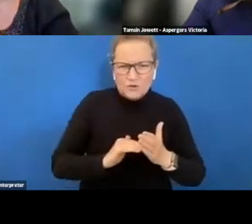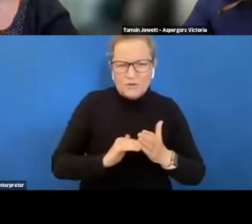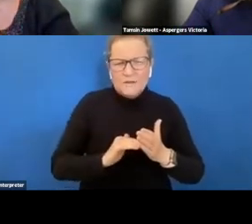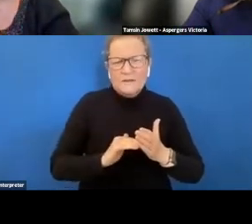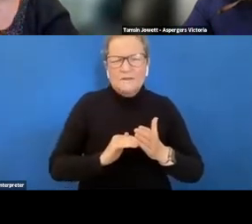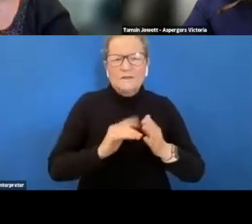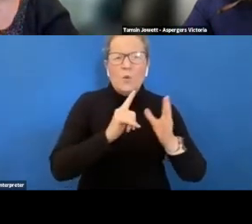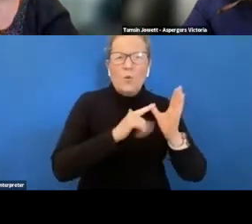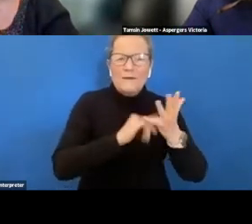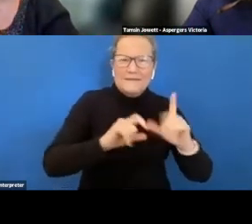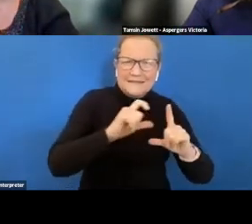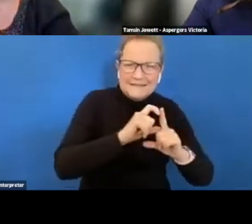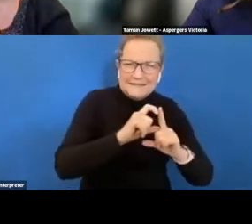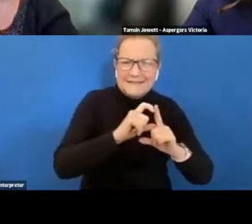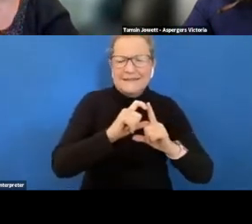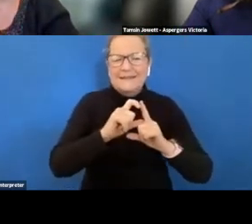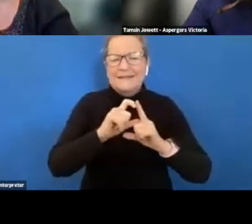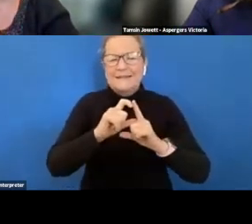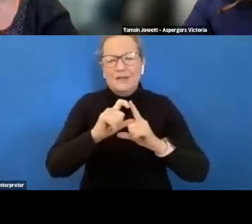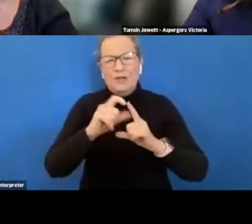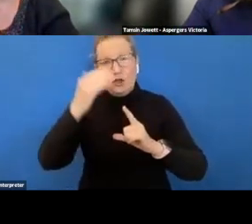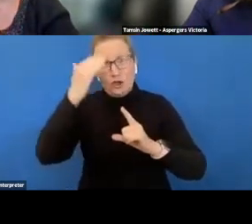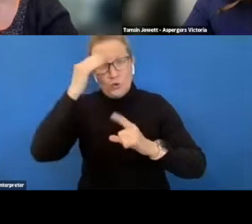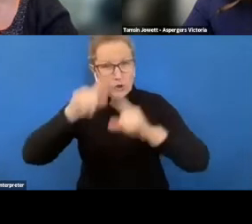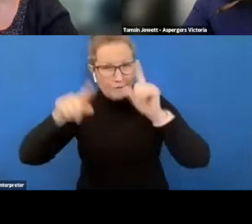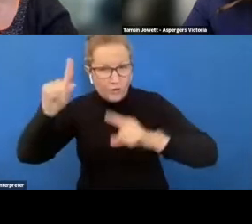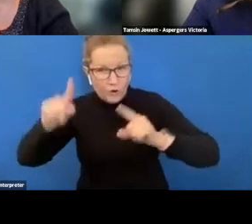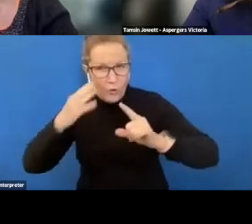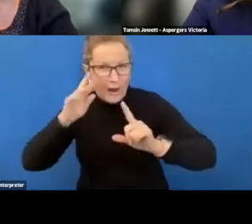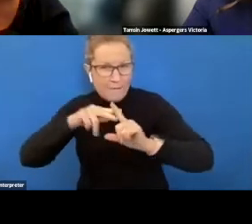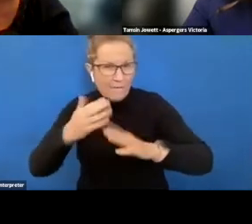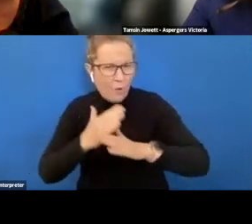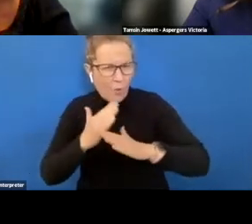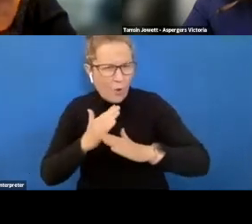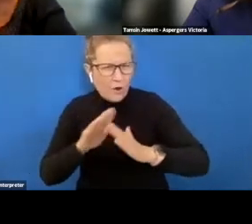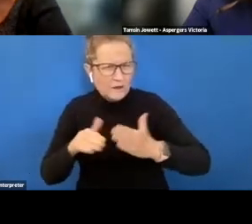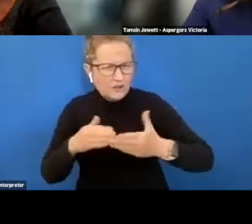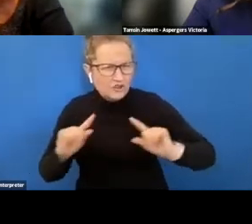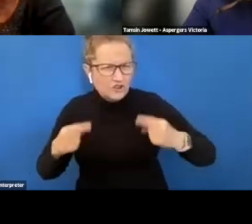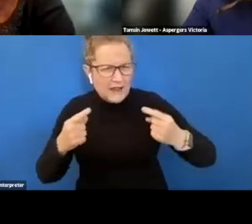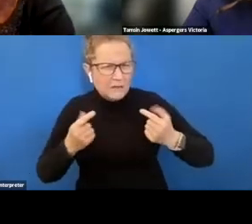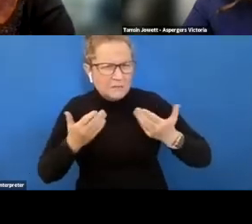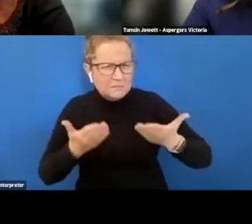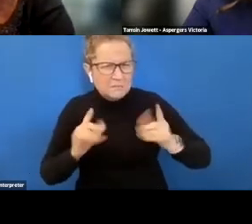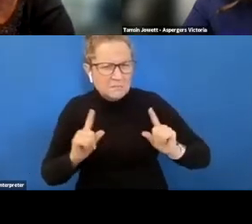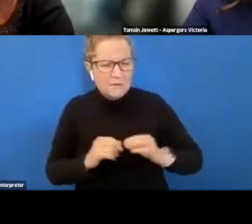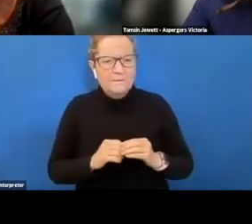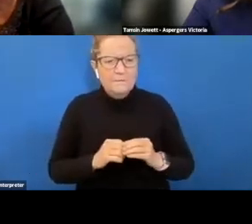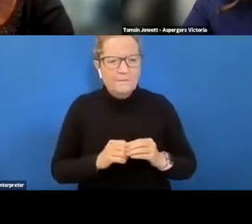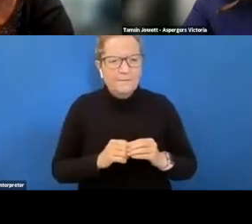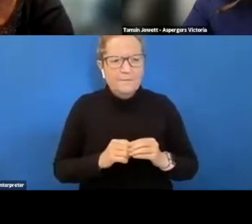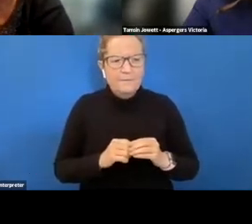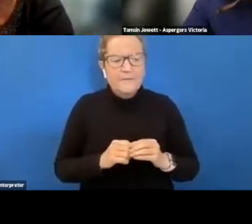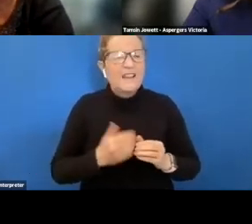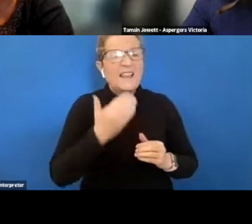and neurodiverse people experience when applying for work uh thank you jade and i'd just like to say thank you for